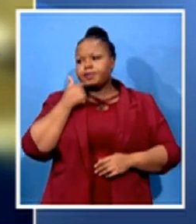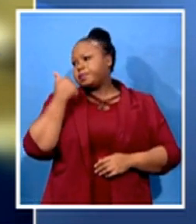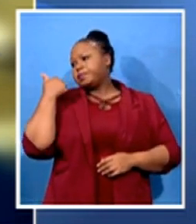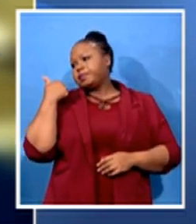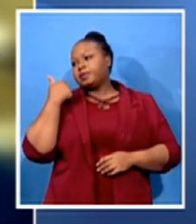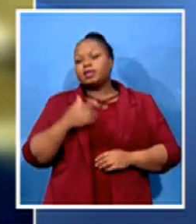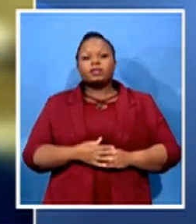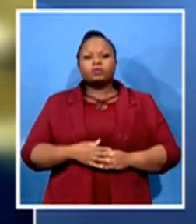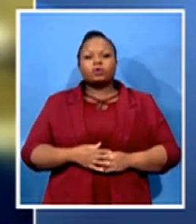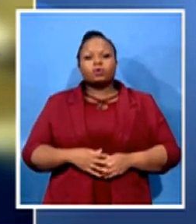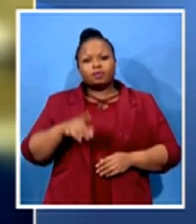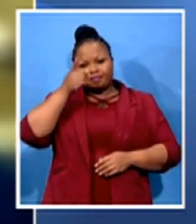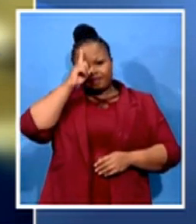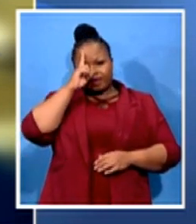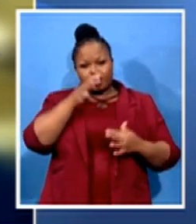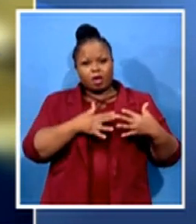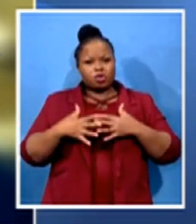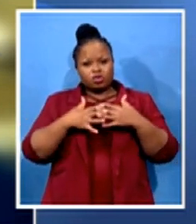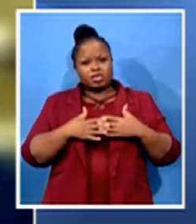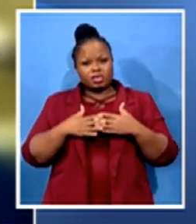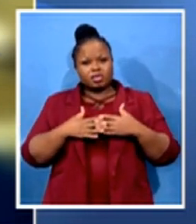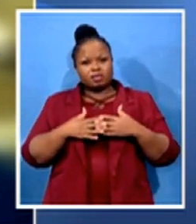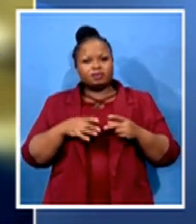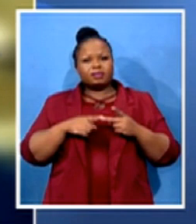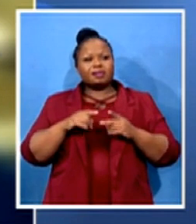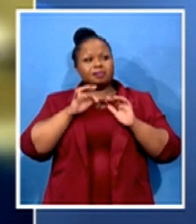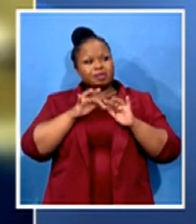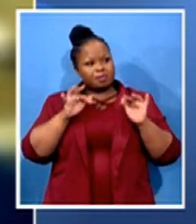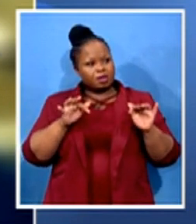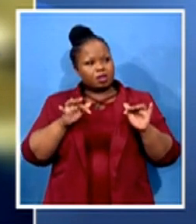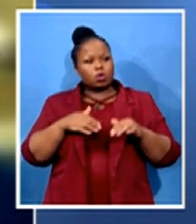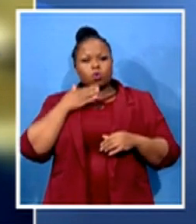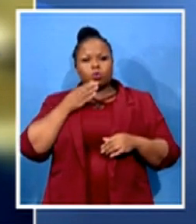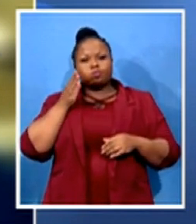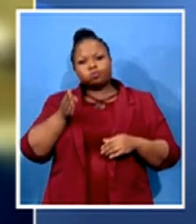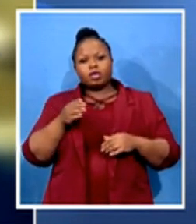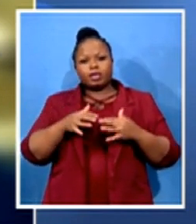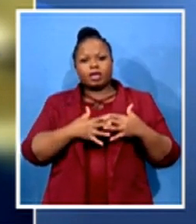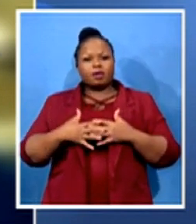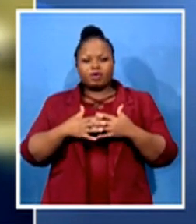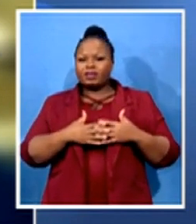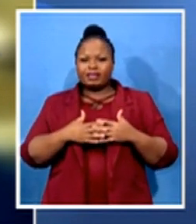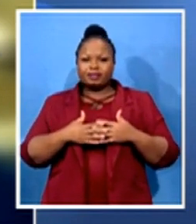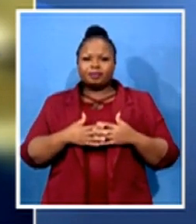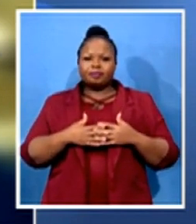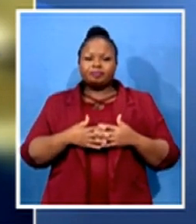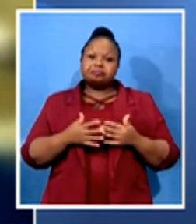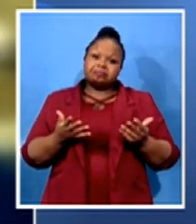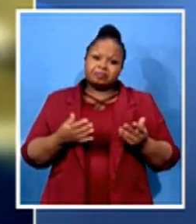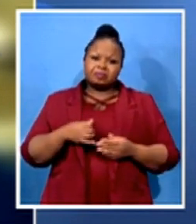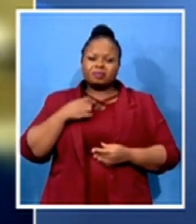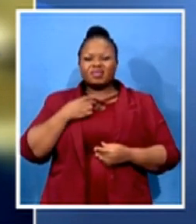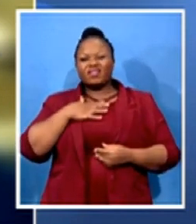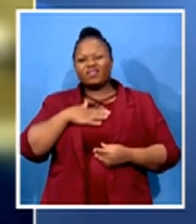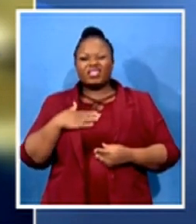people, the minorities in the United States of America, felt, you know, isolated and sidelined. And all